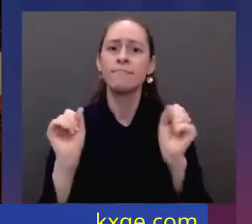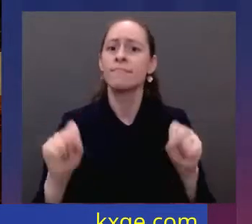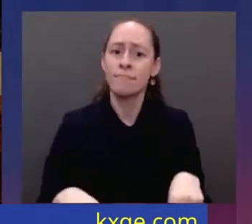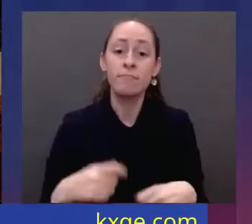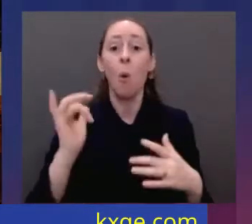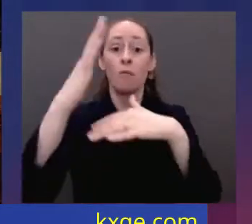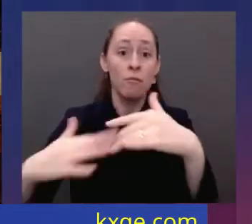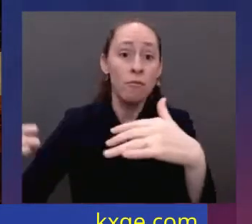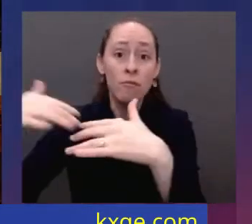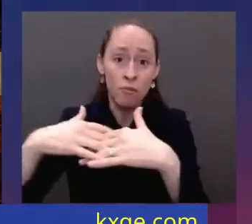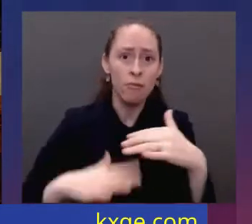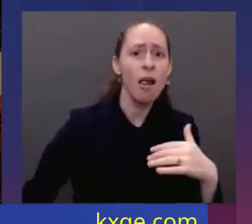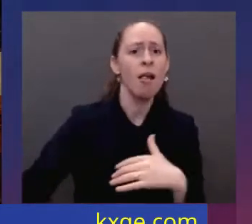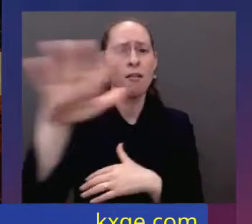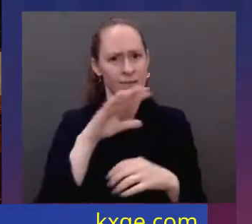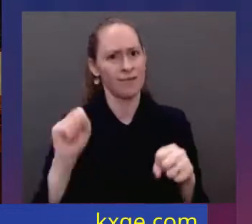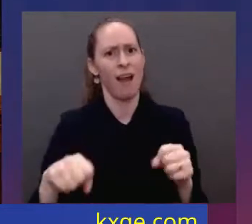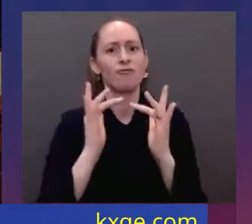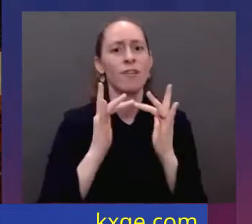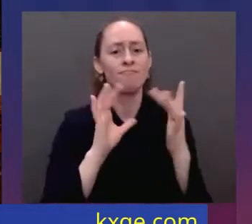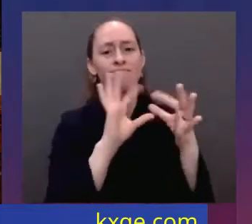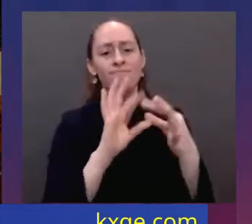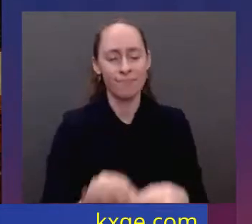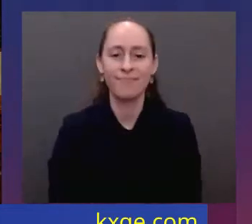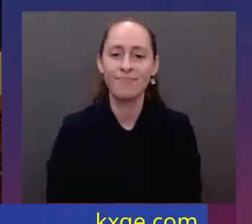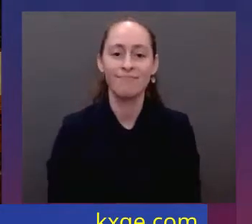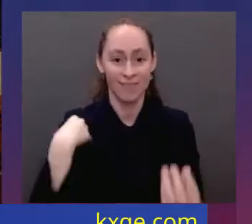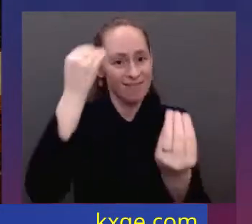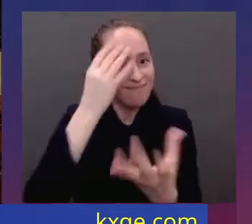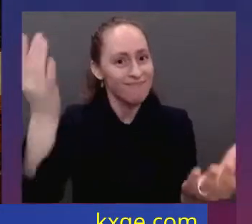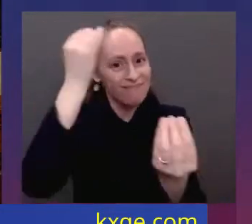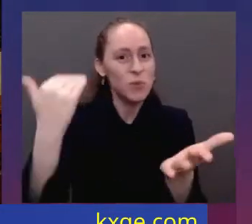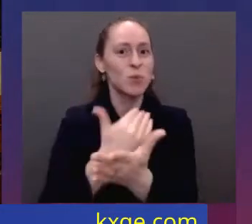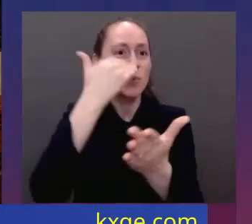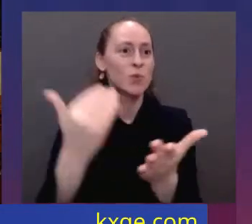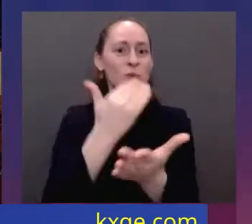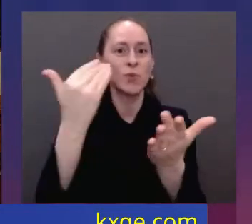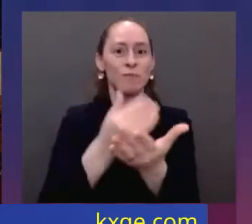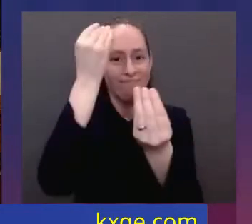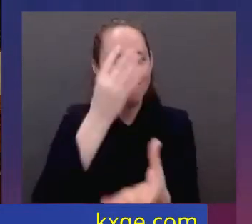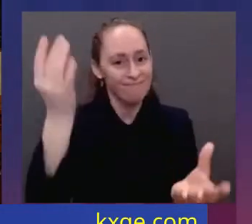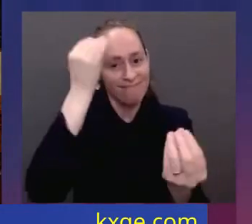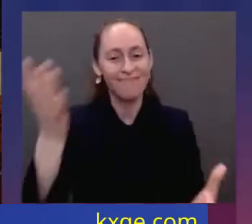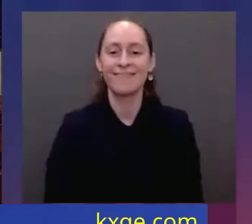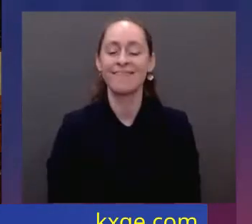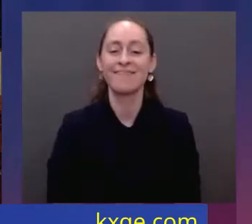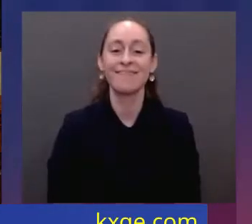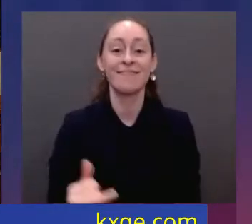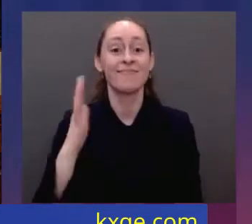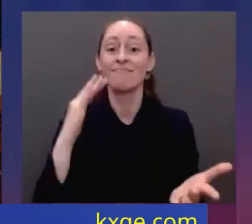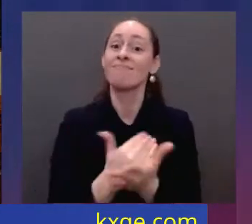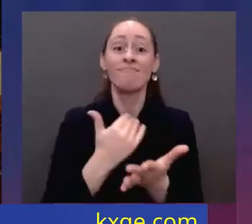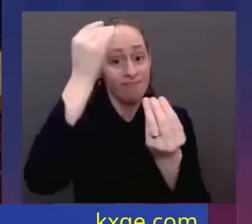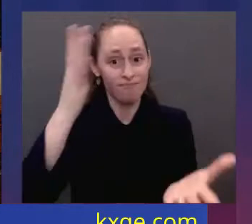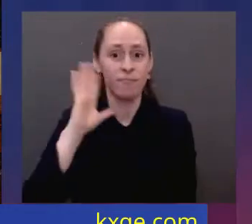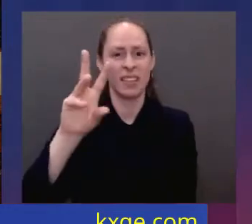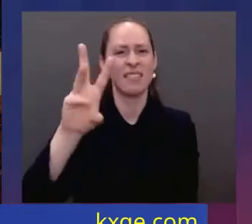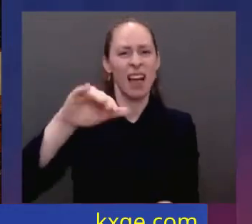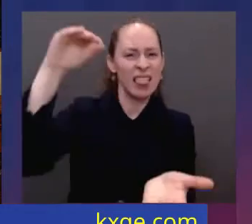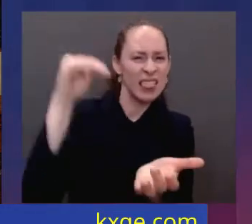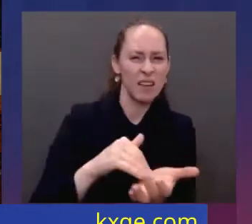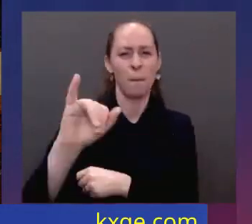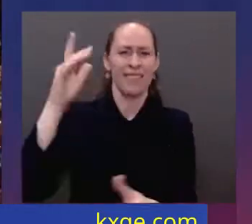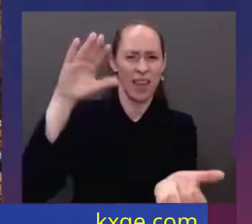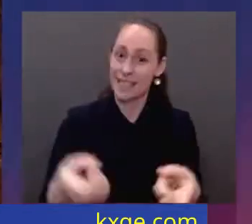announced them in your districts. And tonight, I'm announcing that this year, we will start fixing over 65,000 miles of highway and 1,500 bridges in